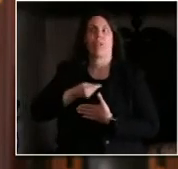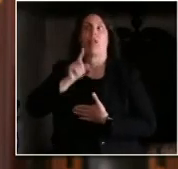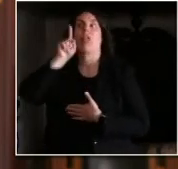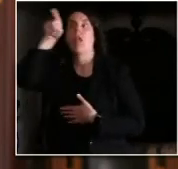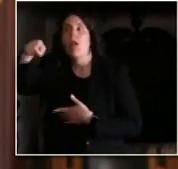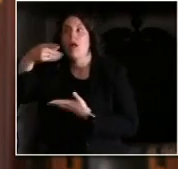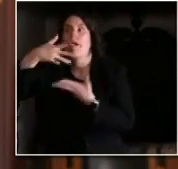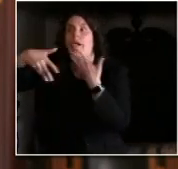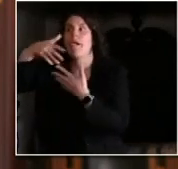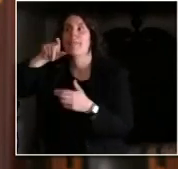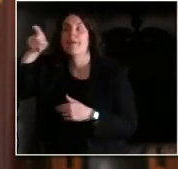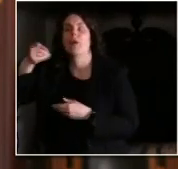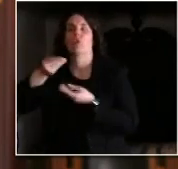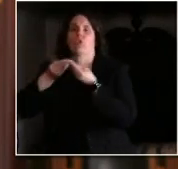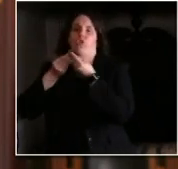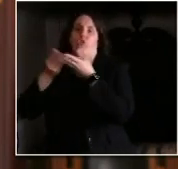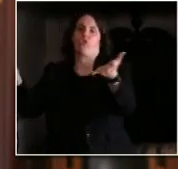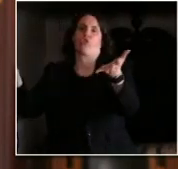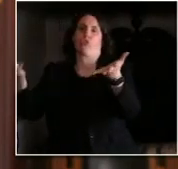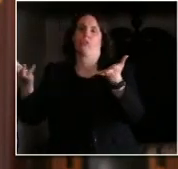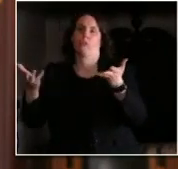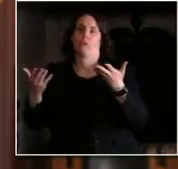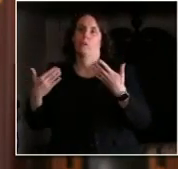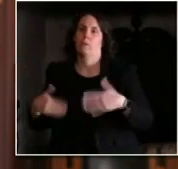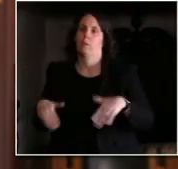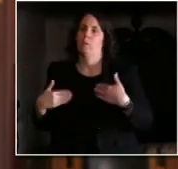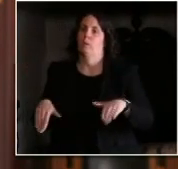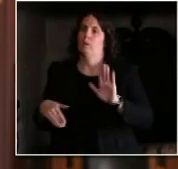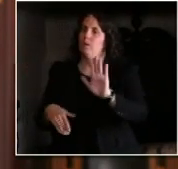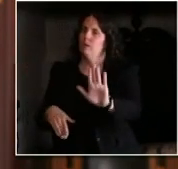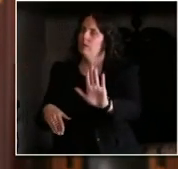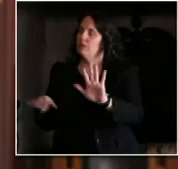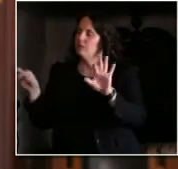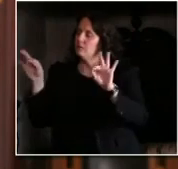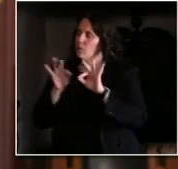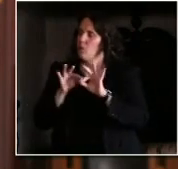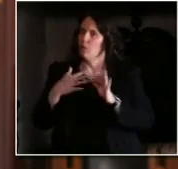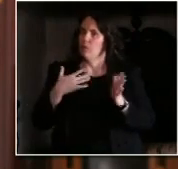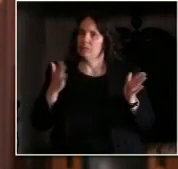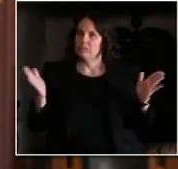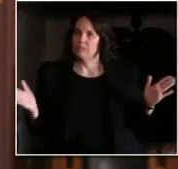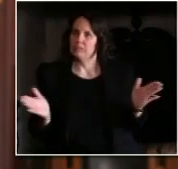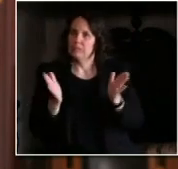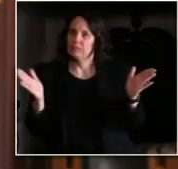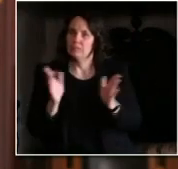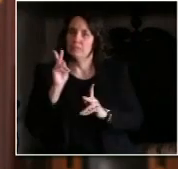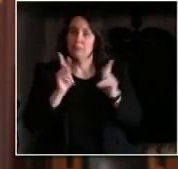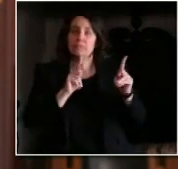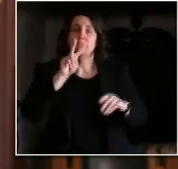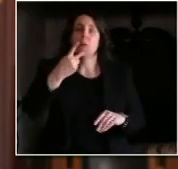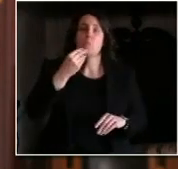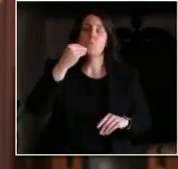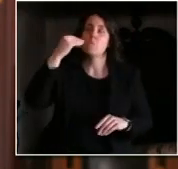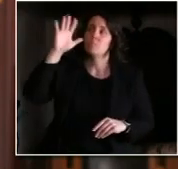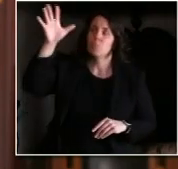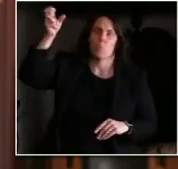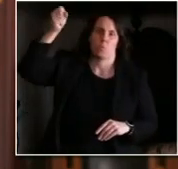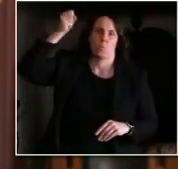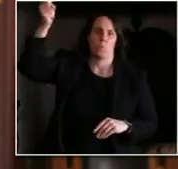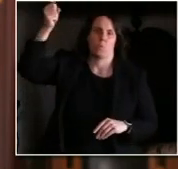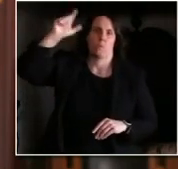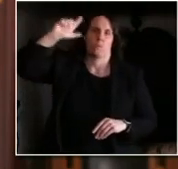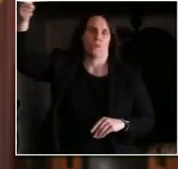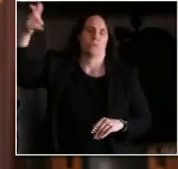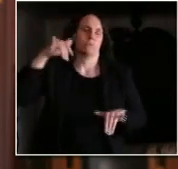did want to make sure we were being clear to encourage folks to stay home in their primary place of residence as much as possible